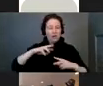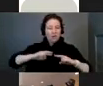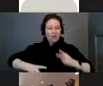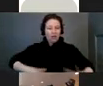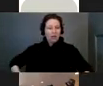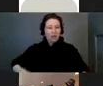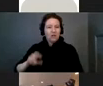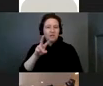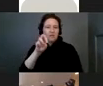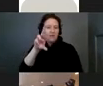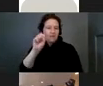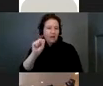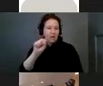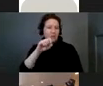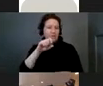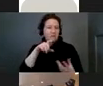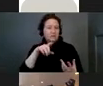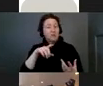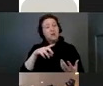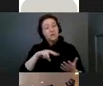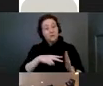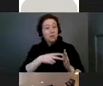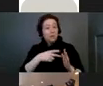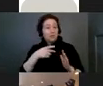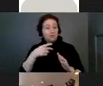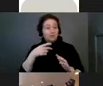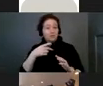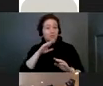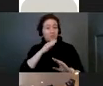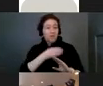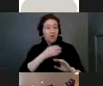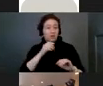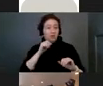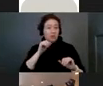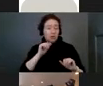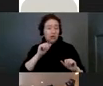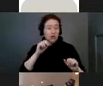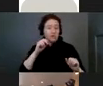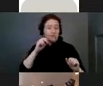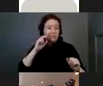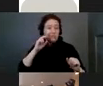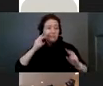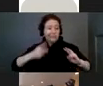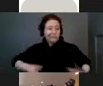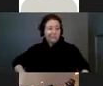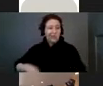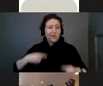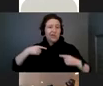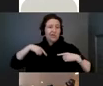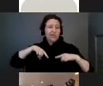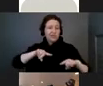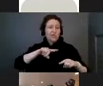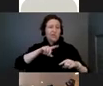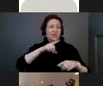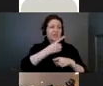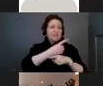definitely possible that she could have been shedding the virus, you know, when she started daycare and when she was in preschool.